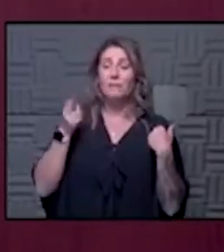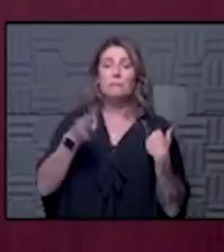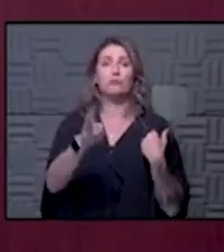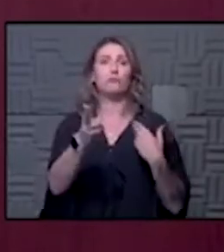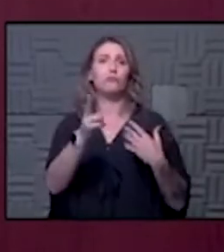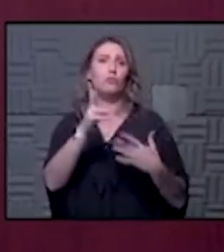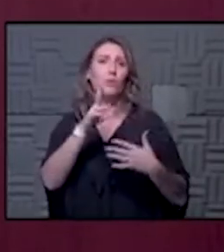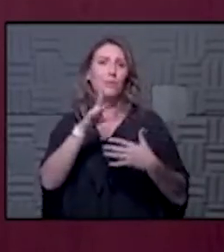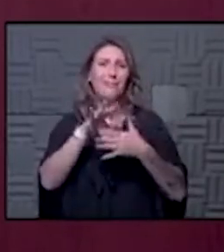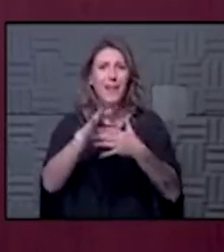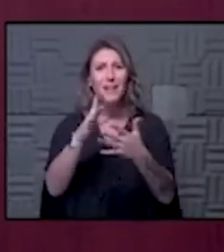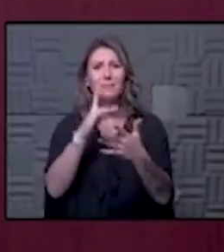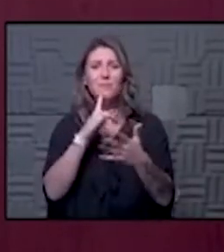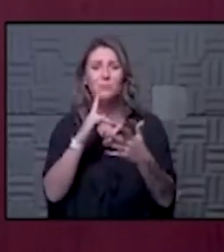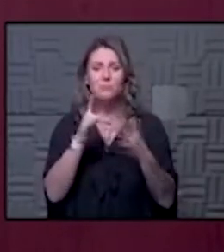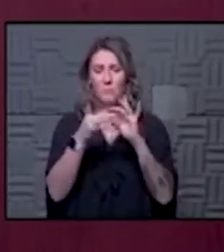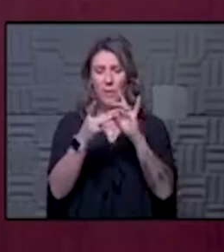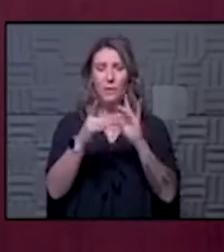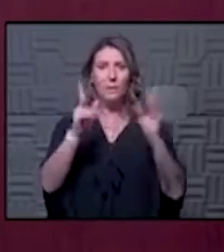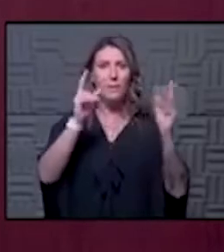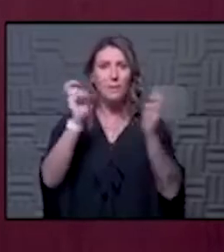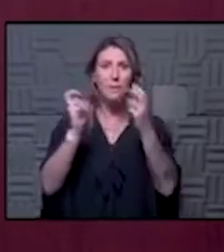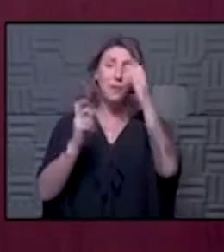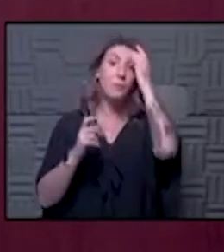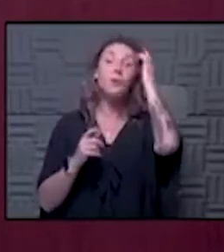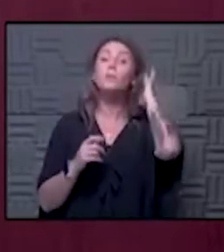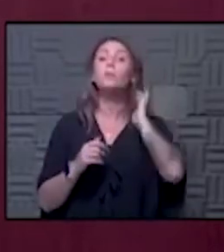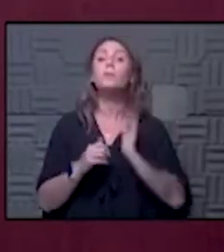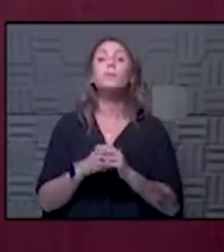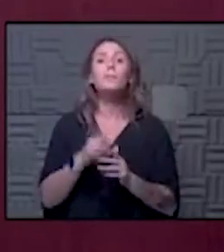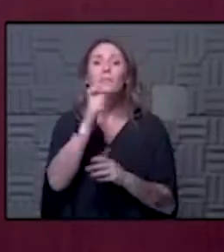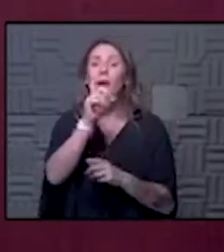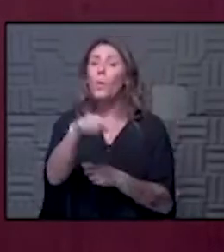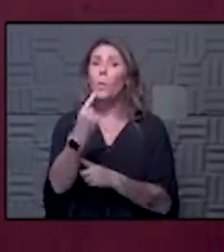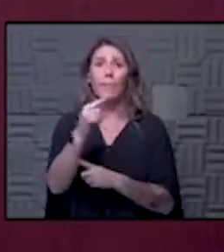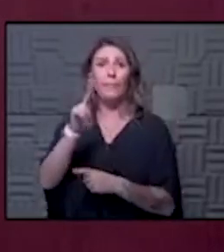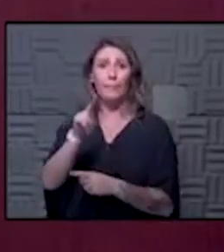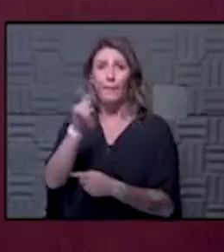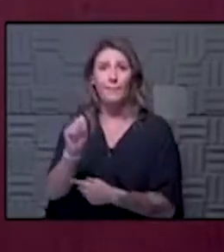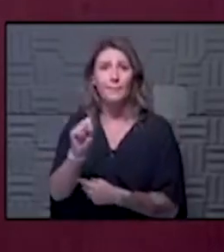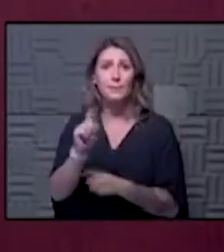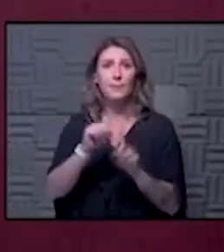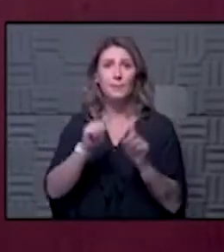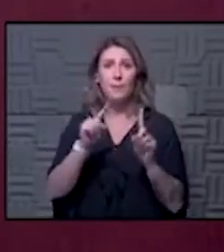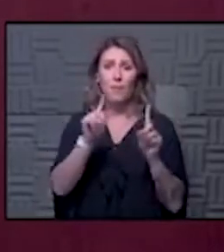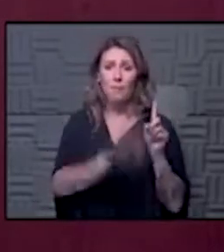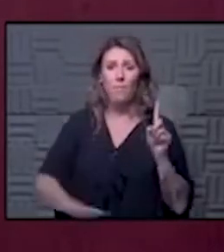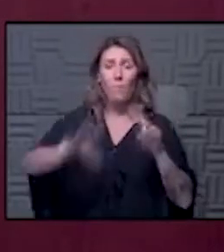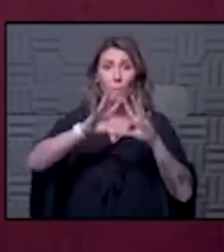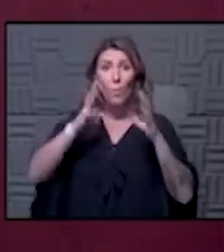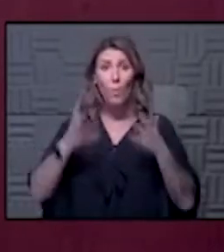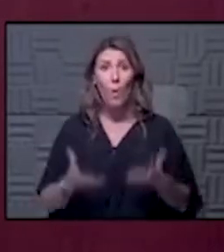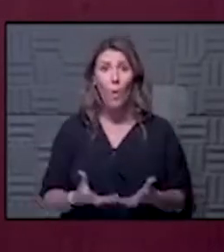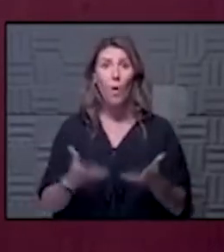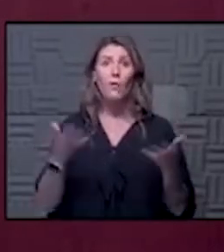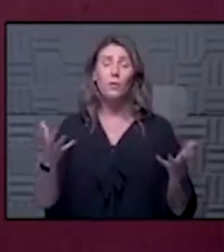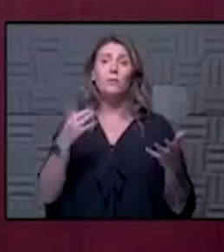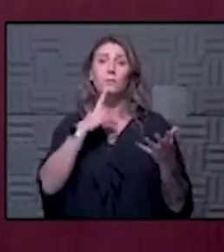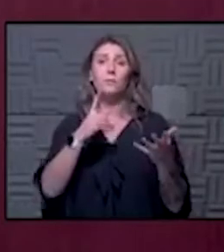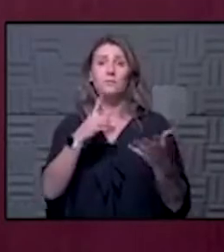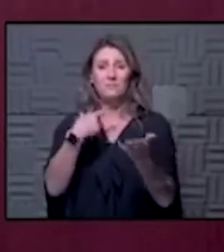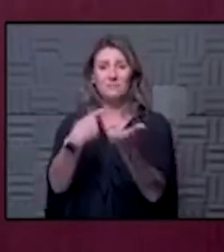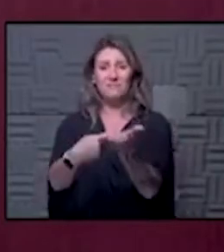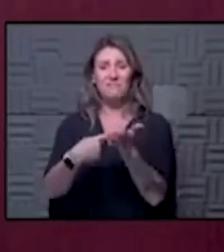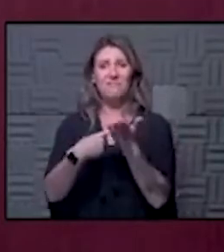around this topic really not just in the United States but around the globe there has been a discussion